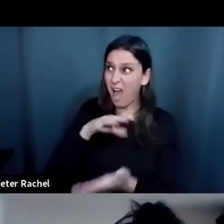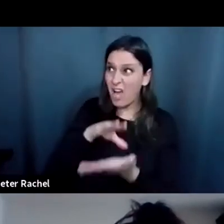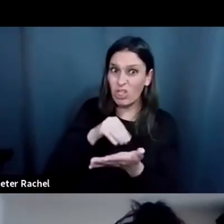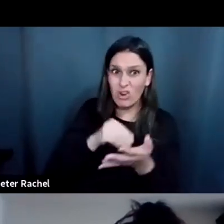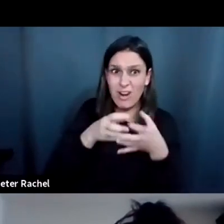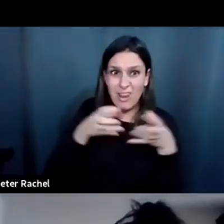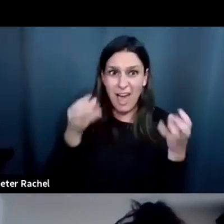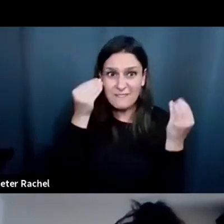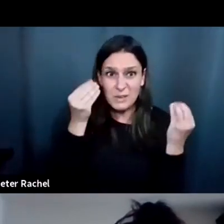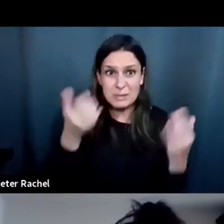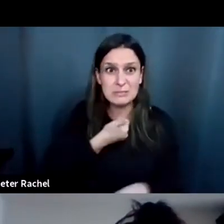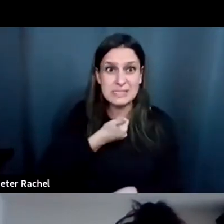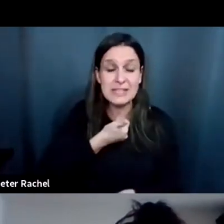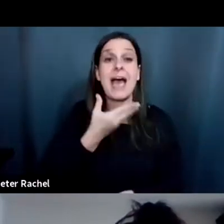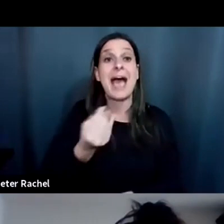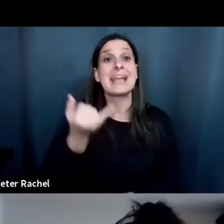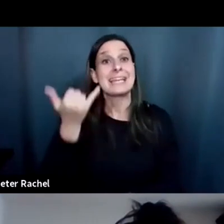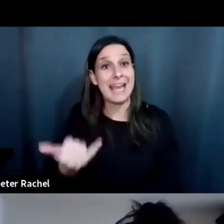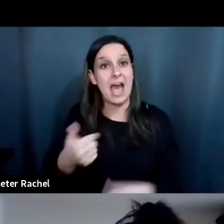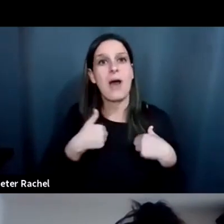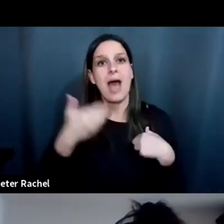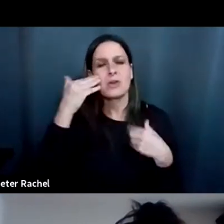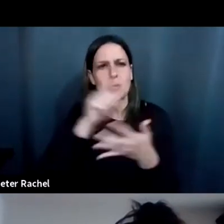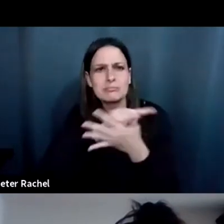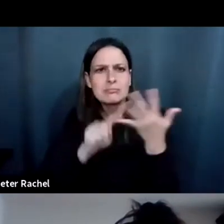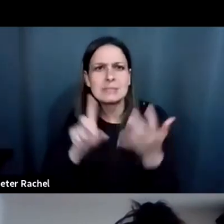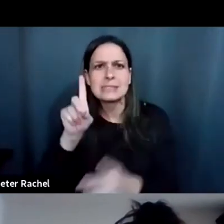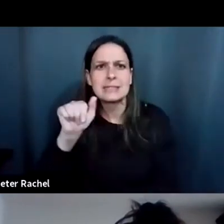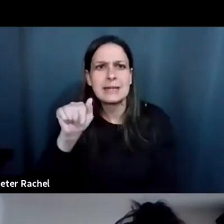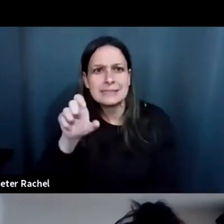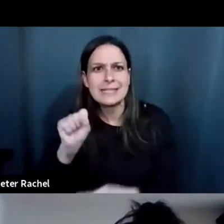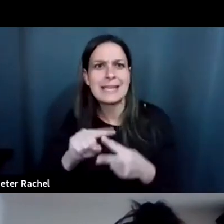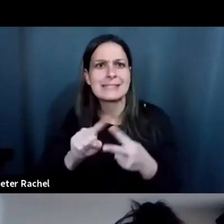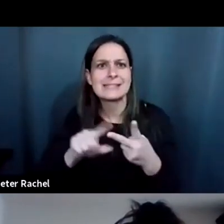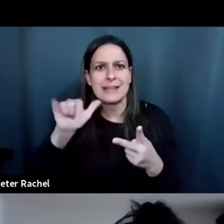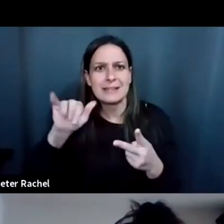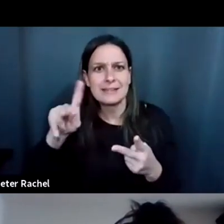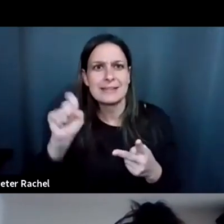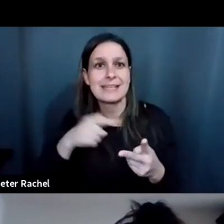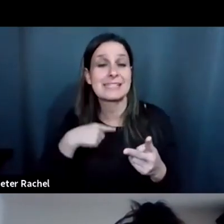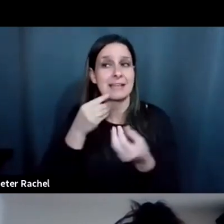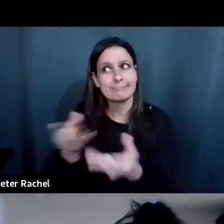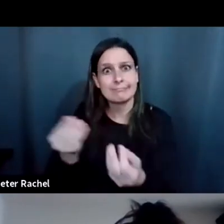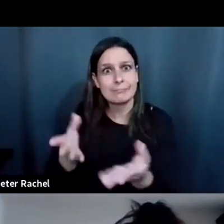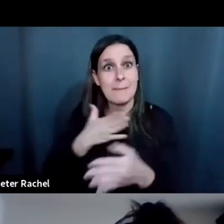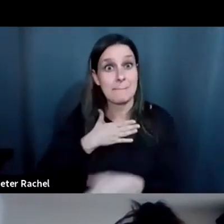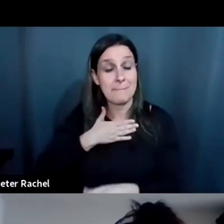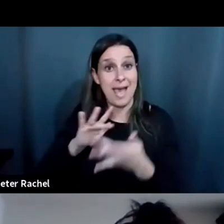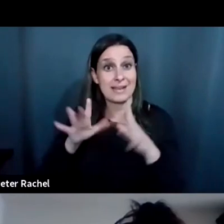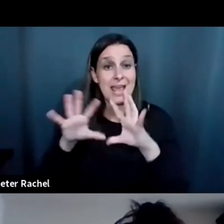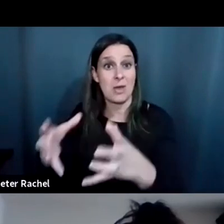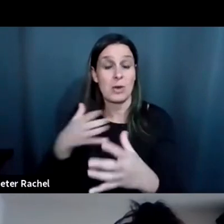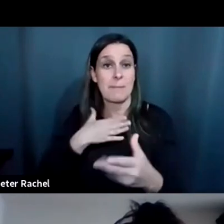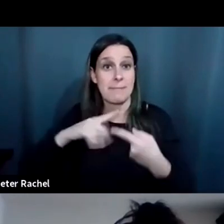lot of information, but two, now I, I know all the dates and the links, and I can share them with my networks and